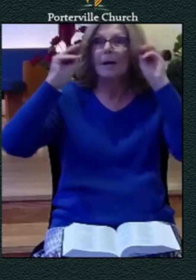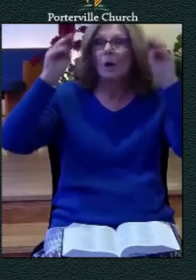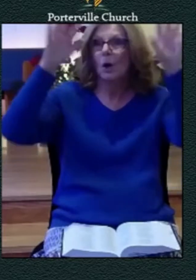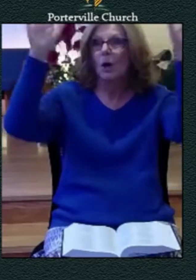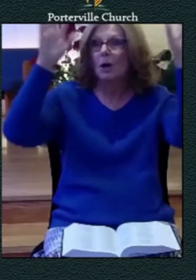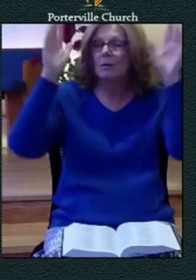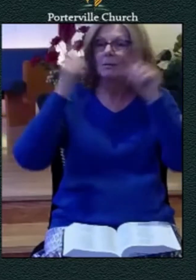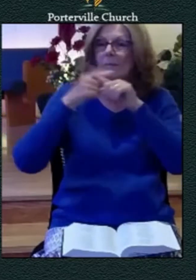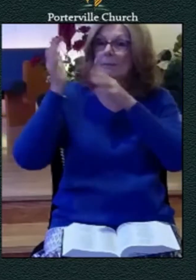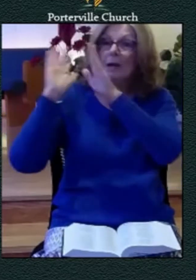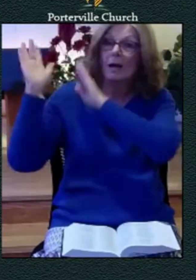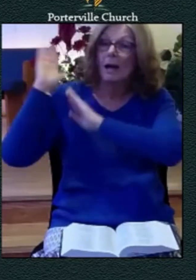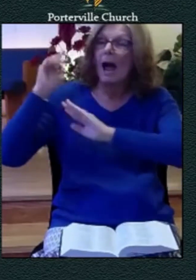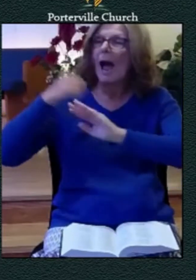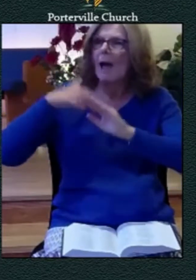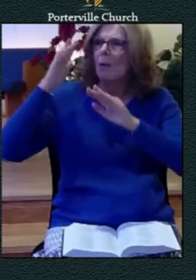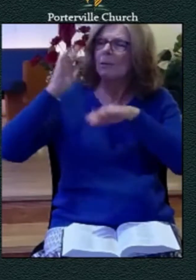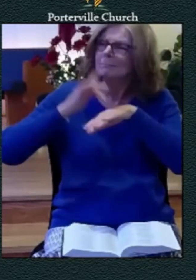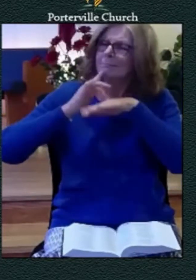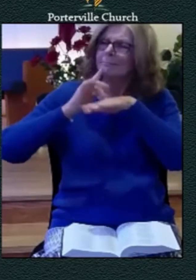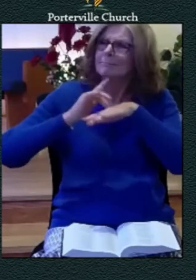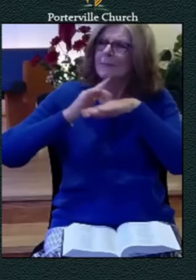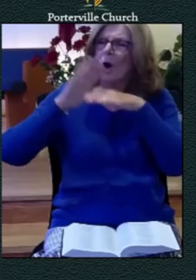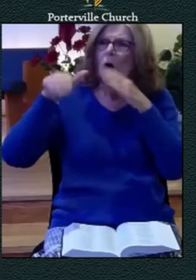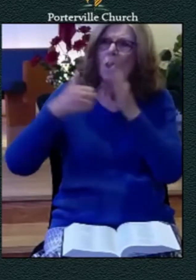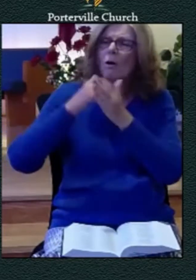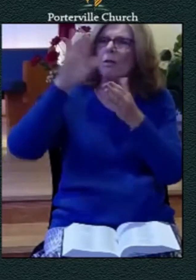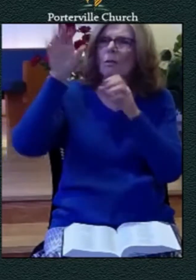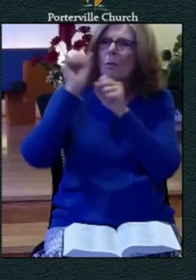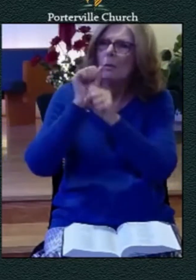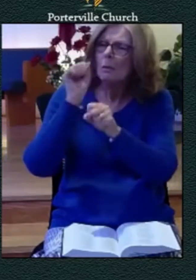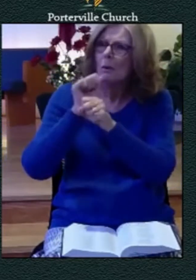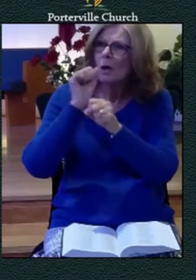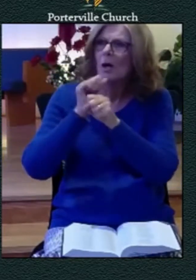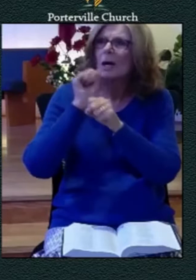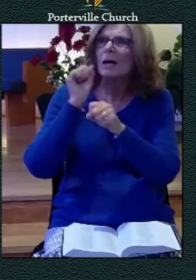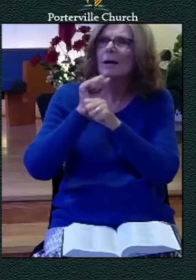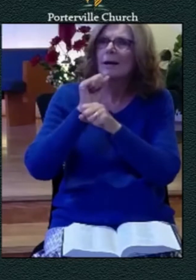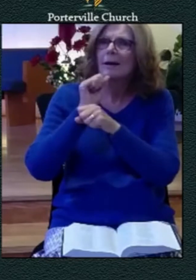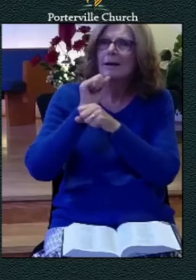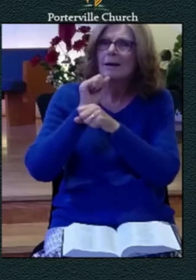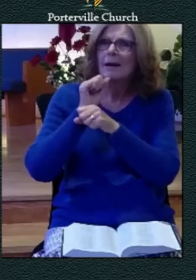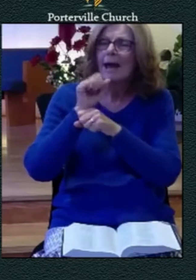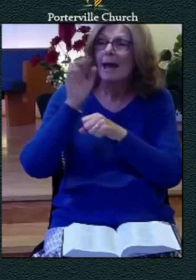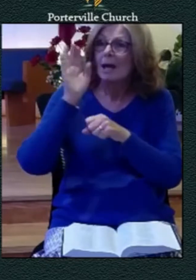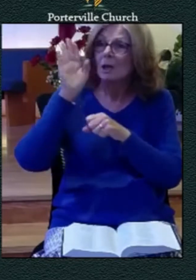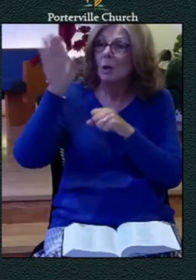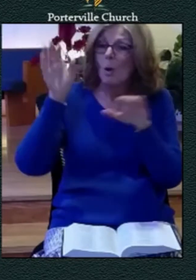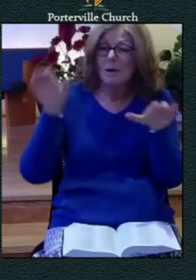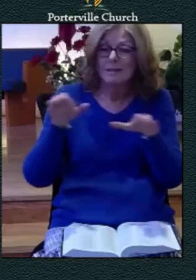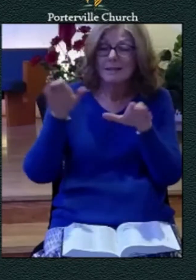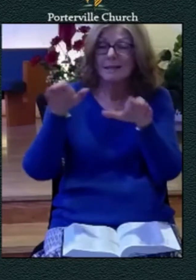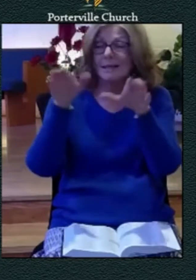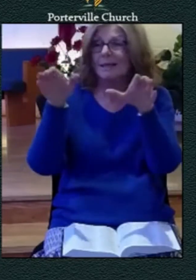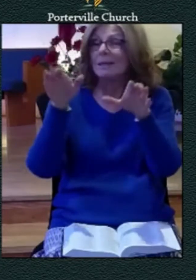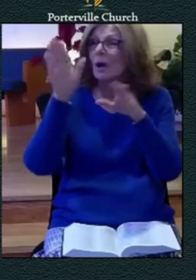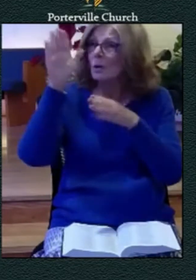your work and muse on your deeds your way oh god is holy